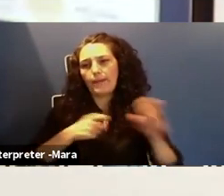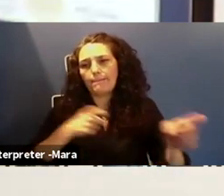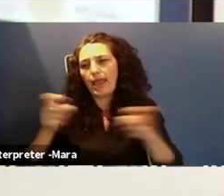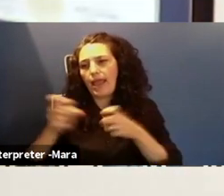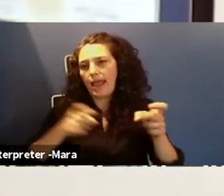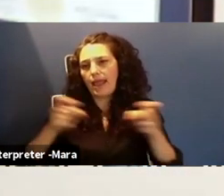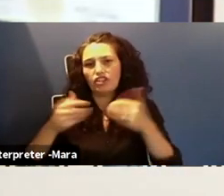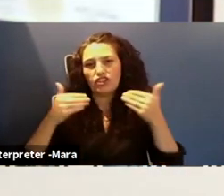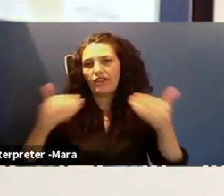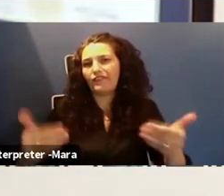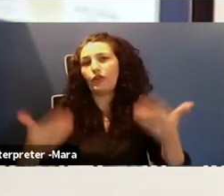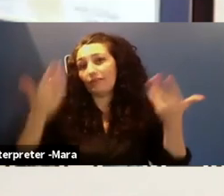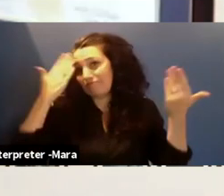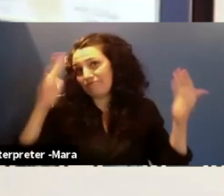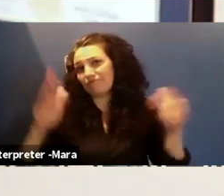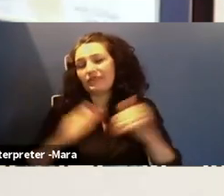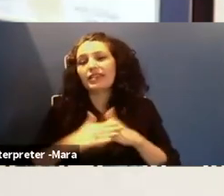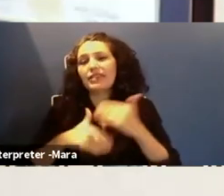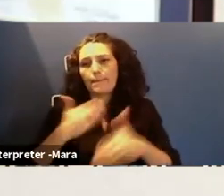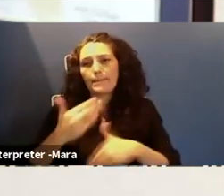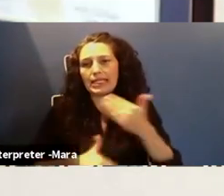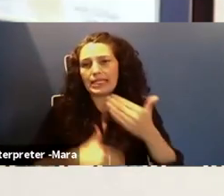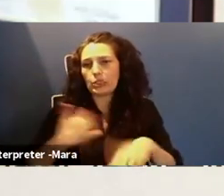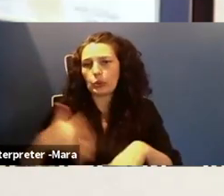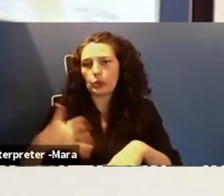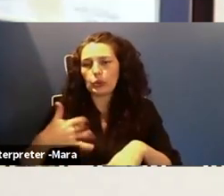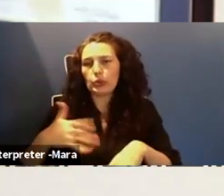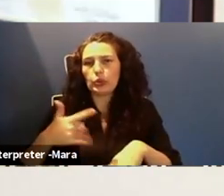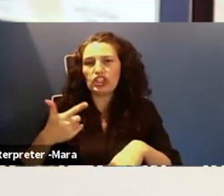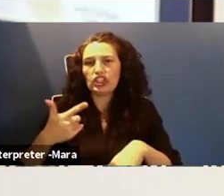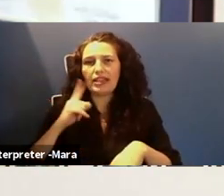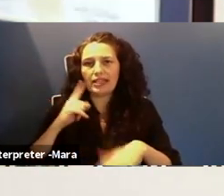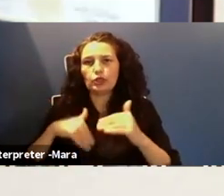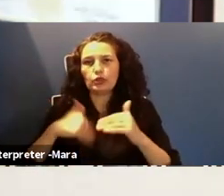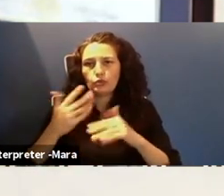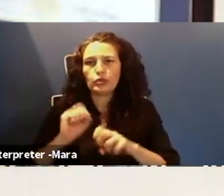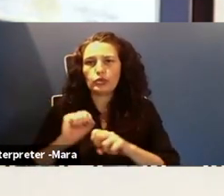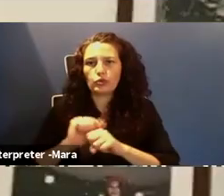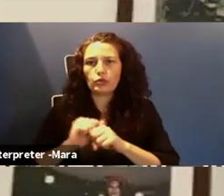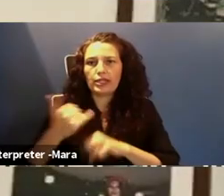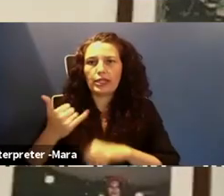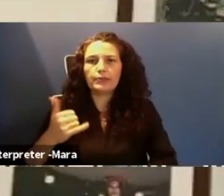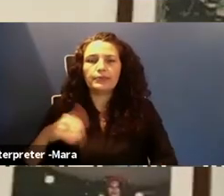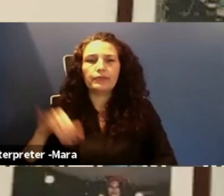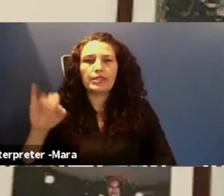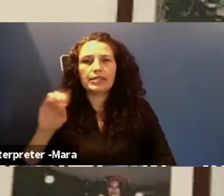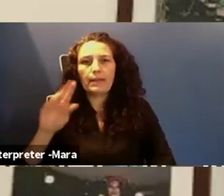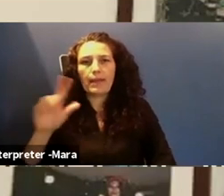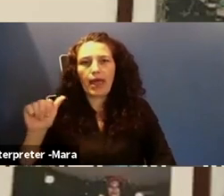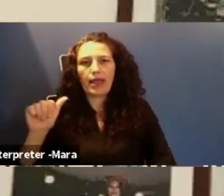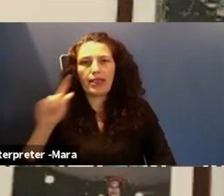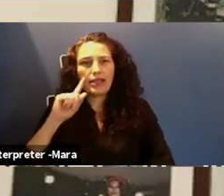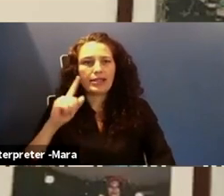uh, going forward, um, at the pace that we're going. So just workload. So Isabella, I think we have time